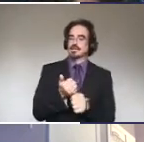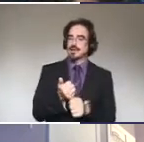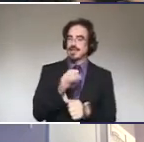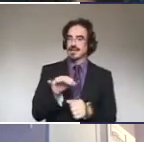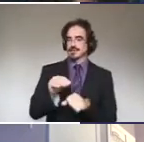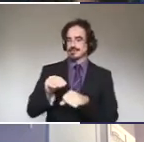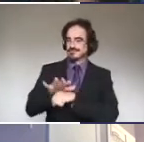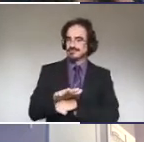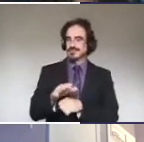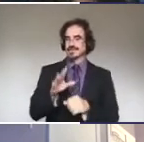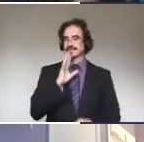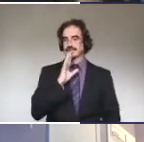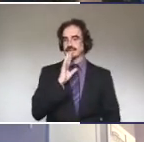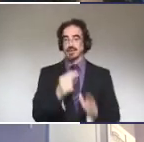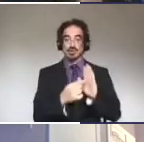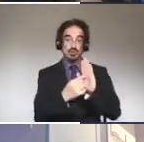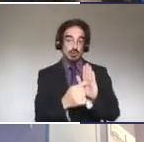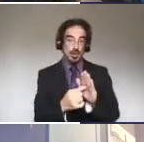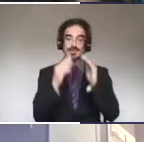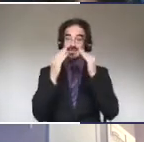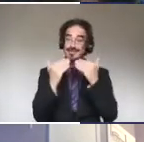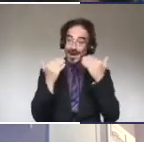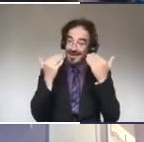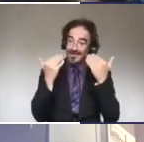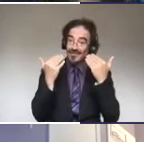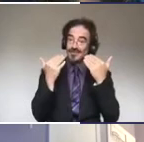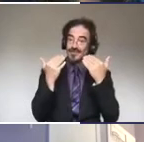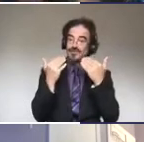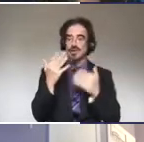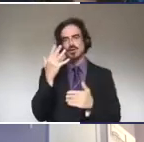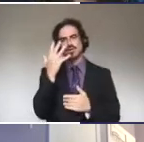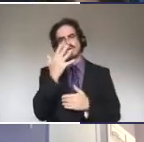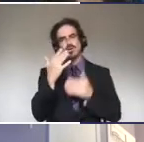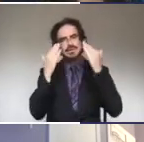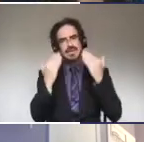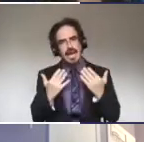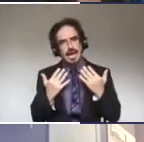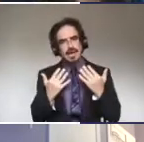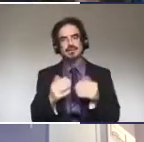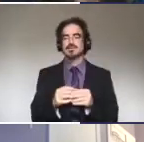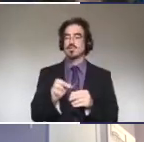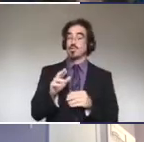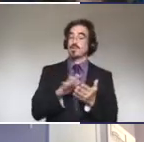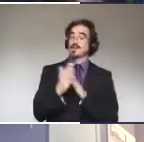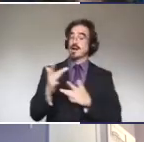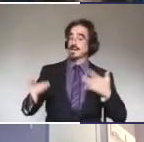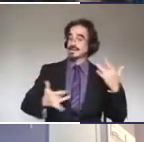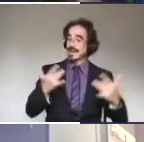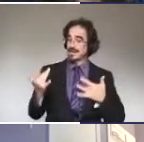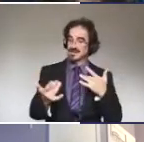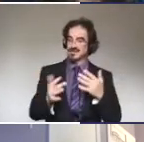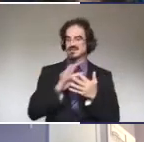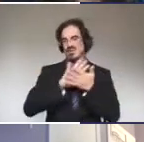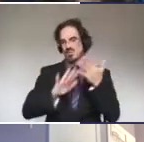need to show that smile. Um, you look sad, you know, get excited. Those things right there.